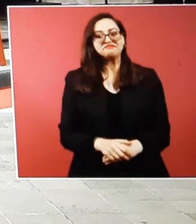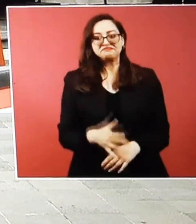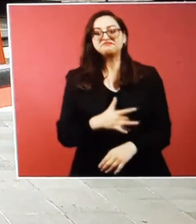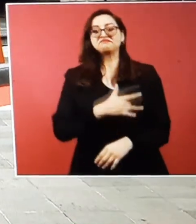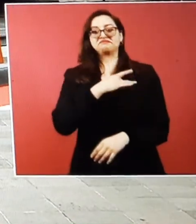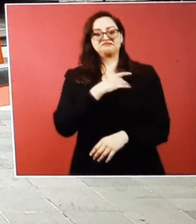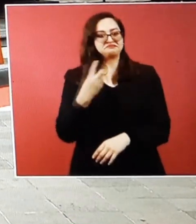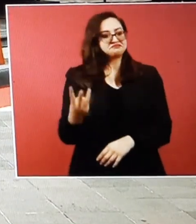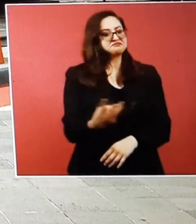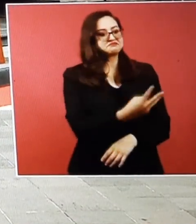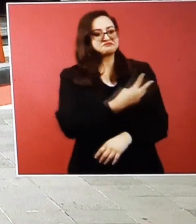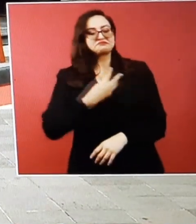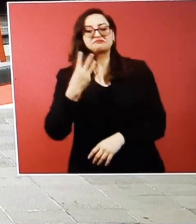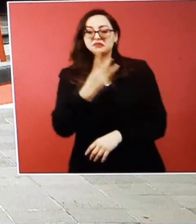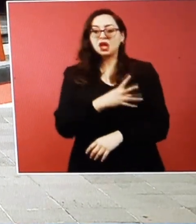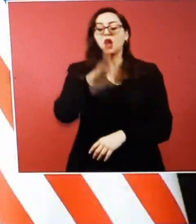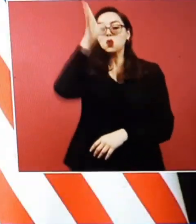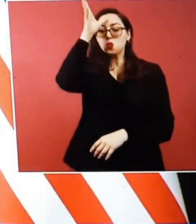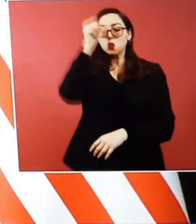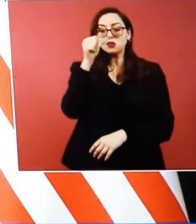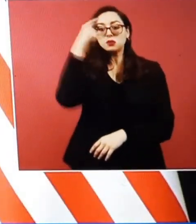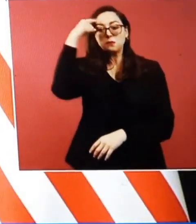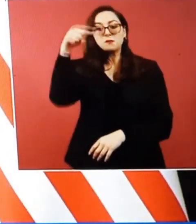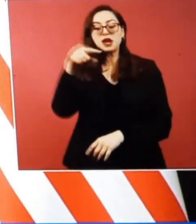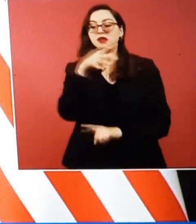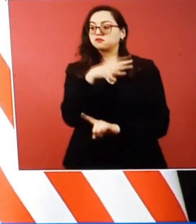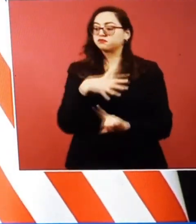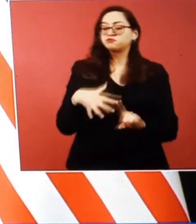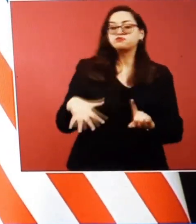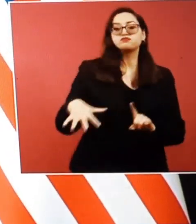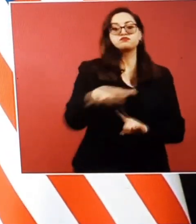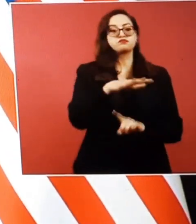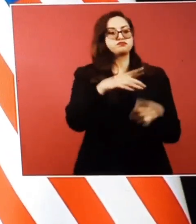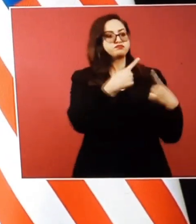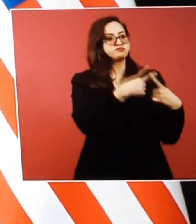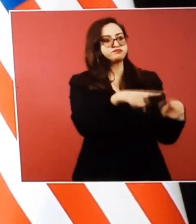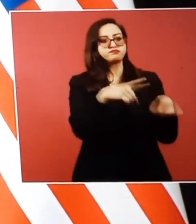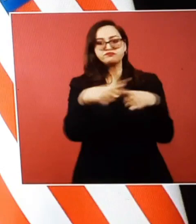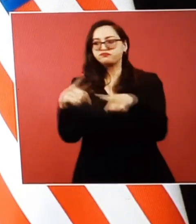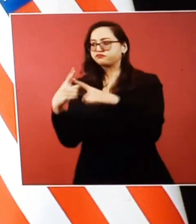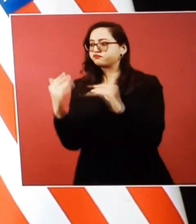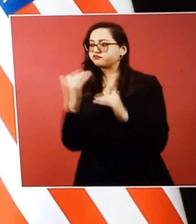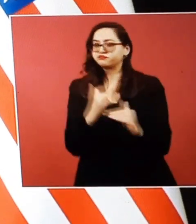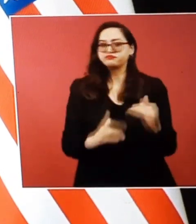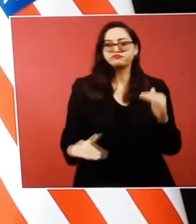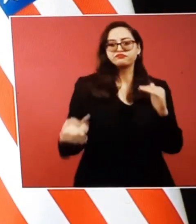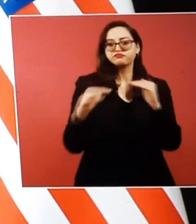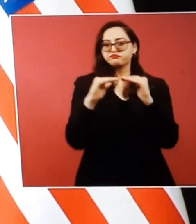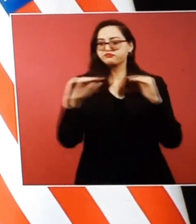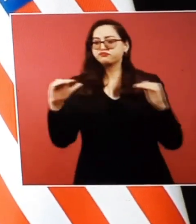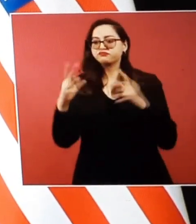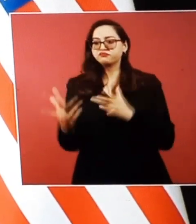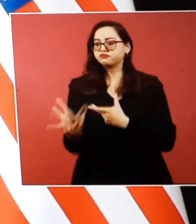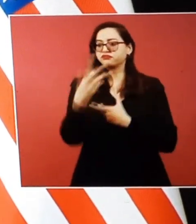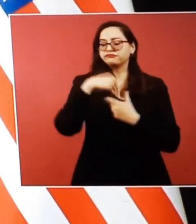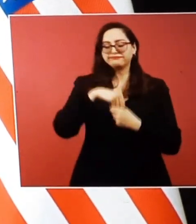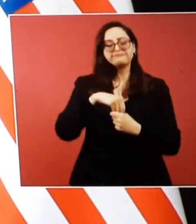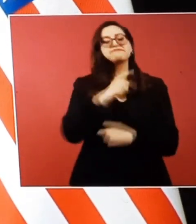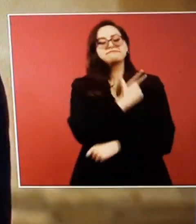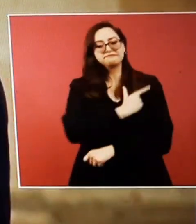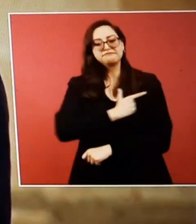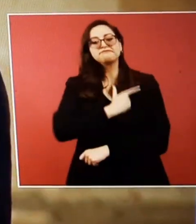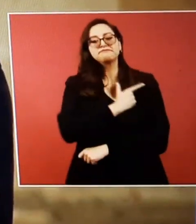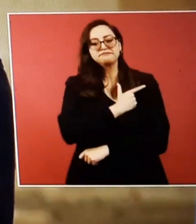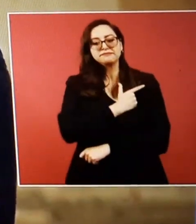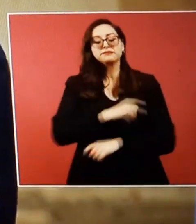steps towards building a more diverse, equal and inclusive society. A society where there is